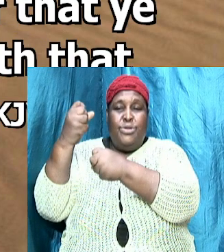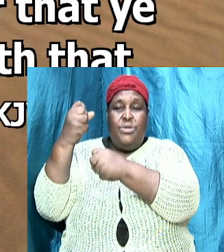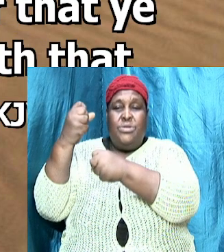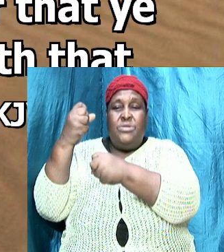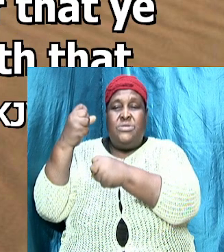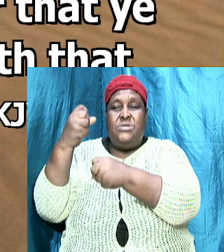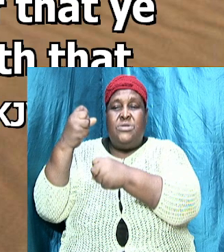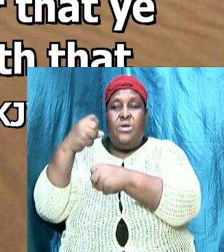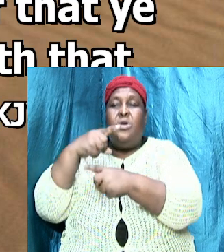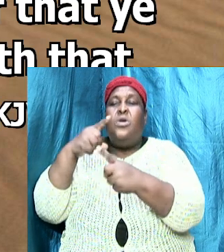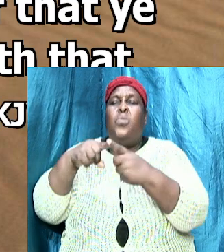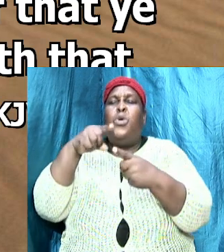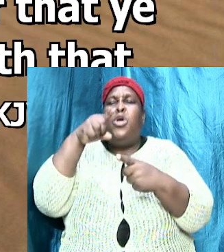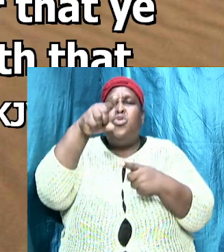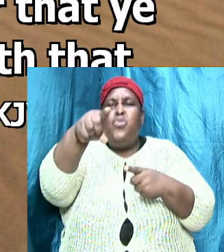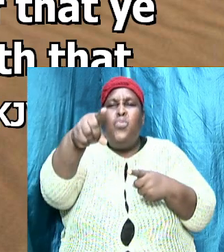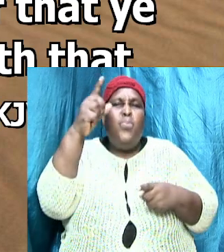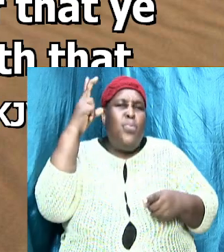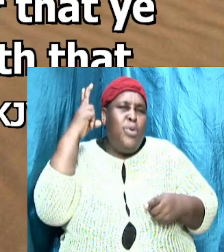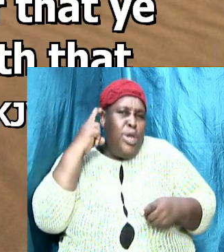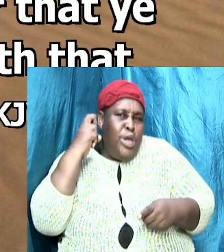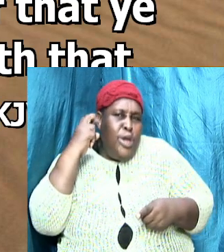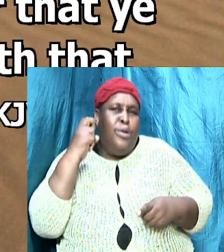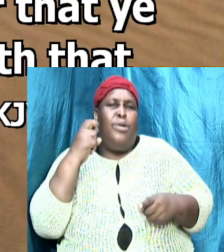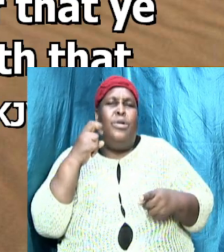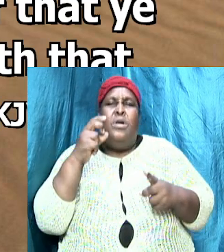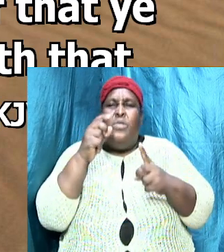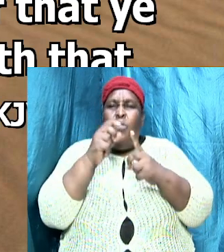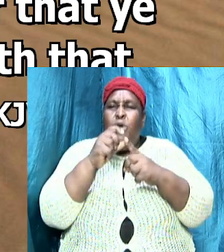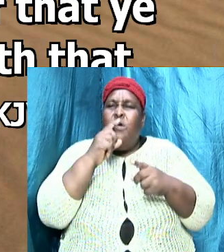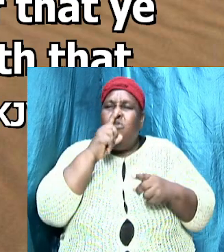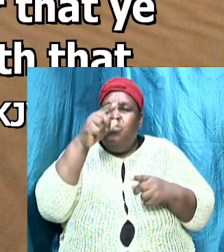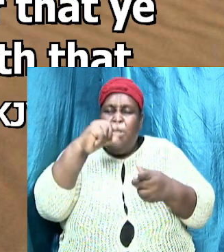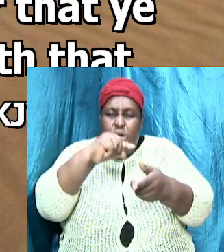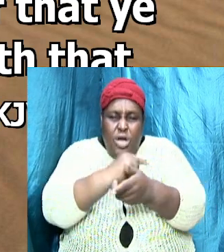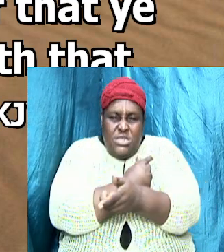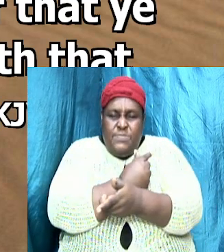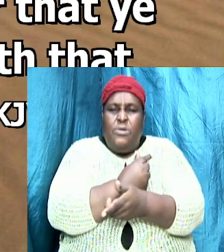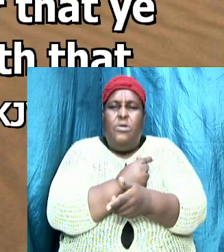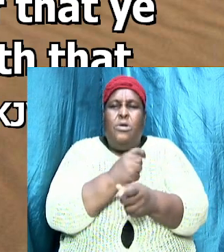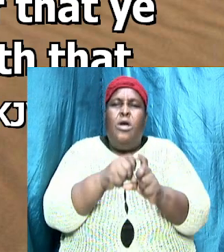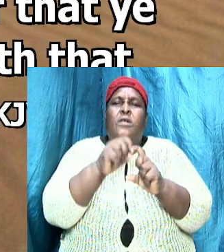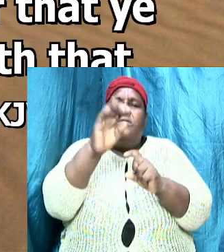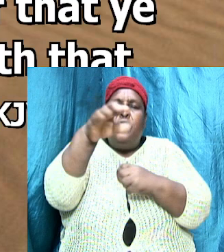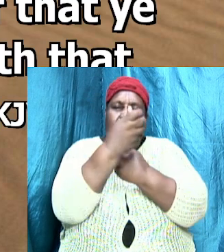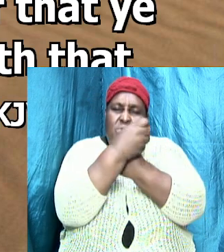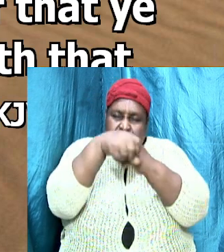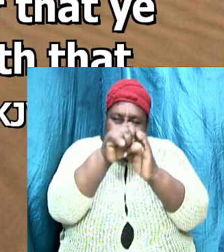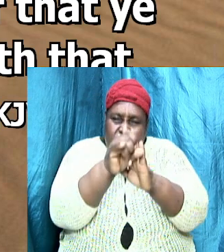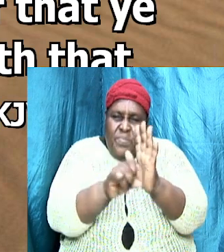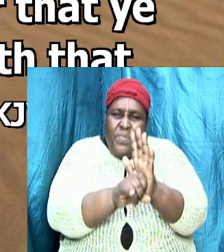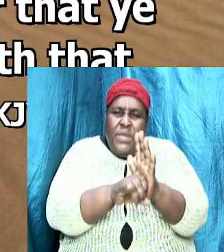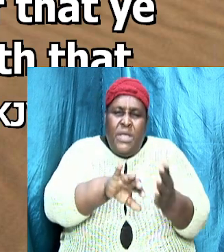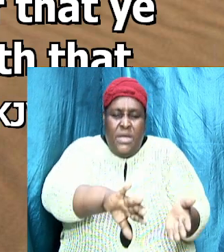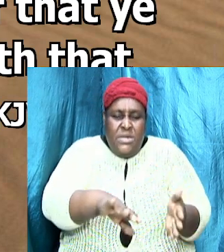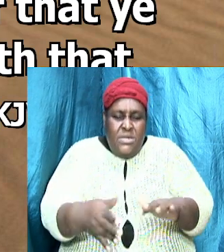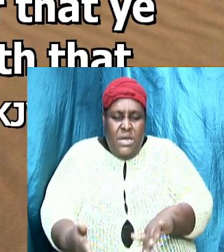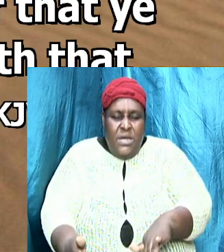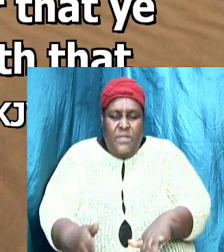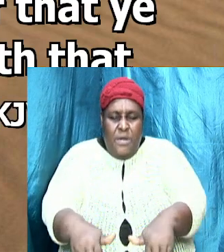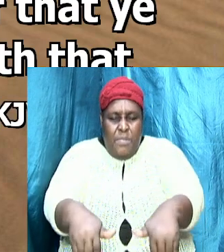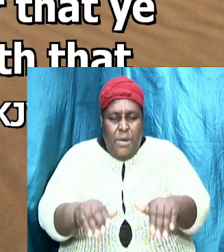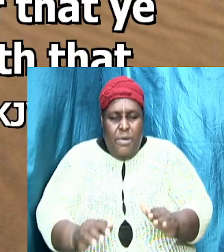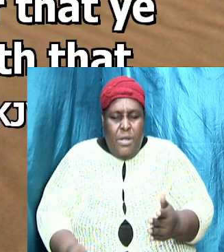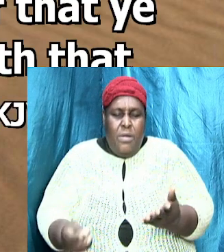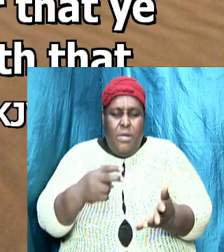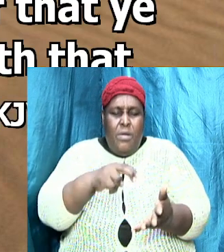after you heard the word of truth the gospel of your salvation the death burial resurrection